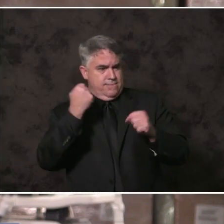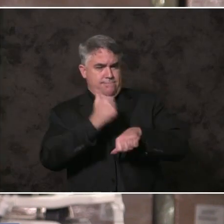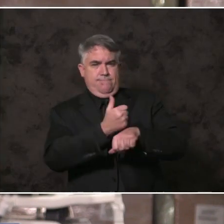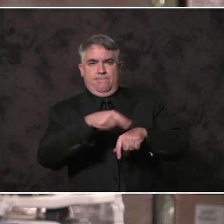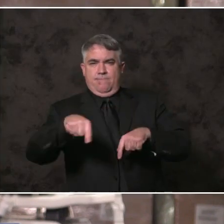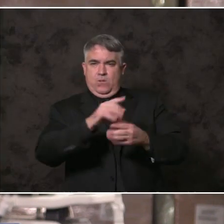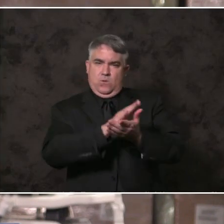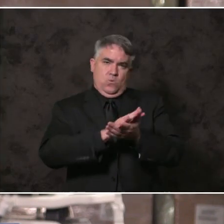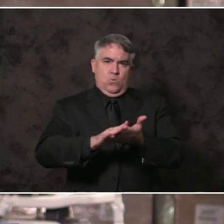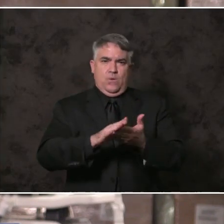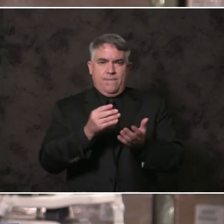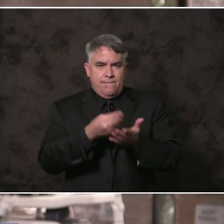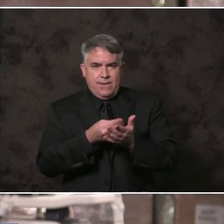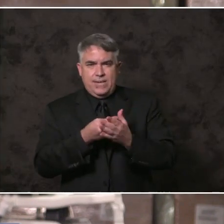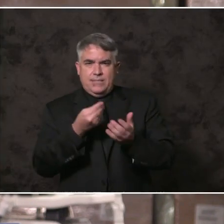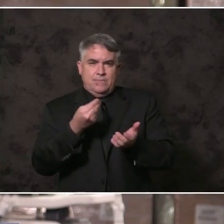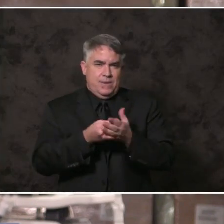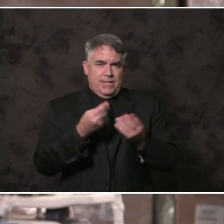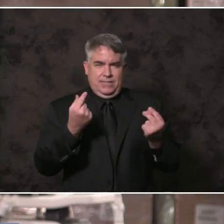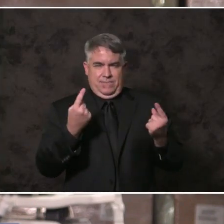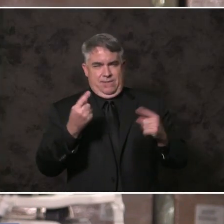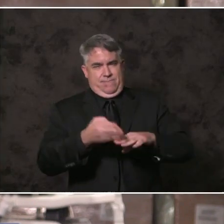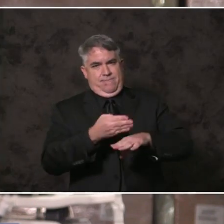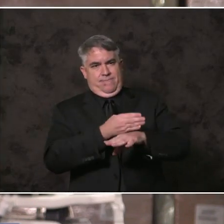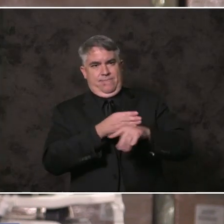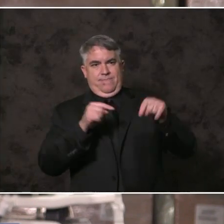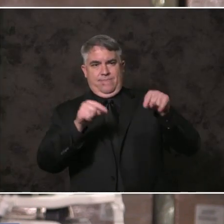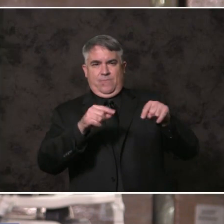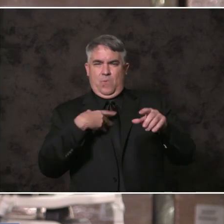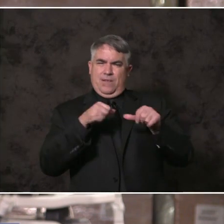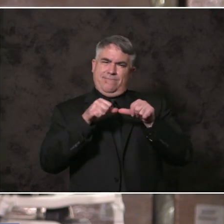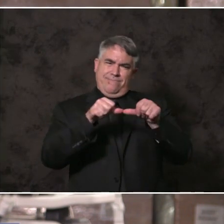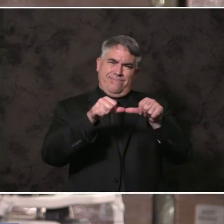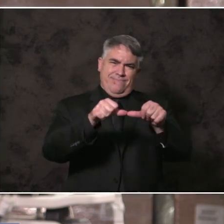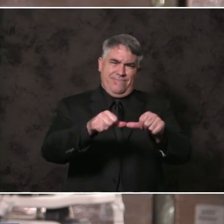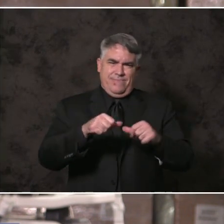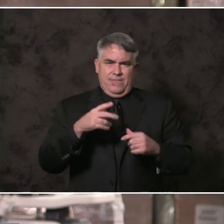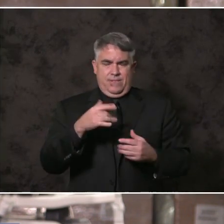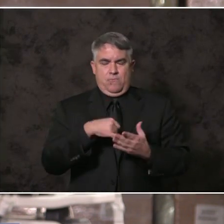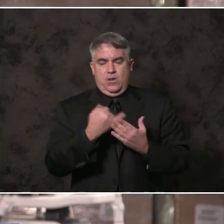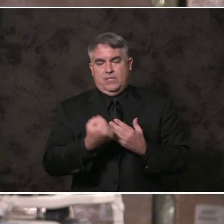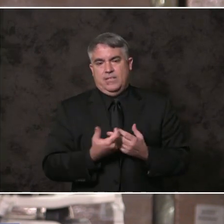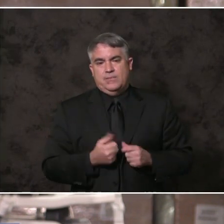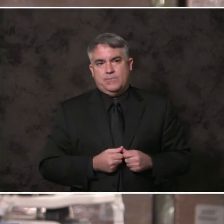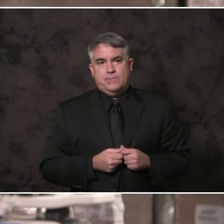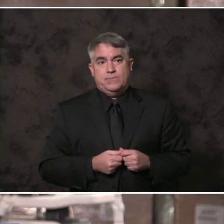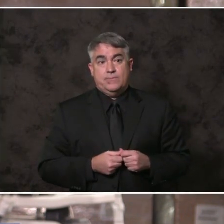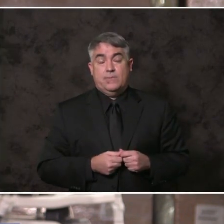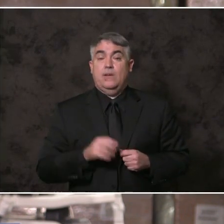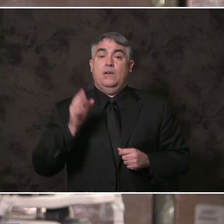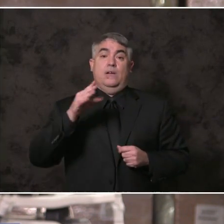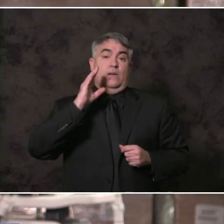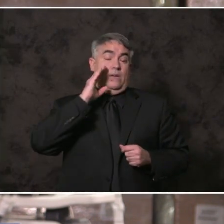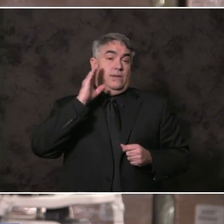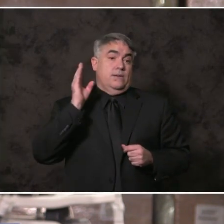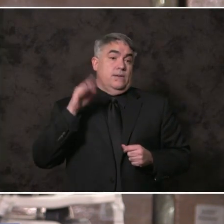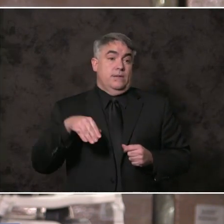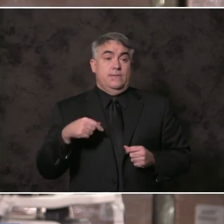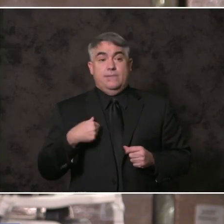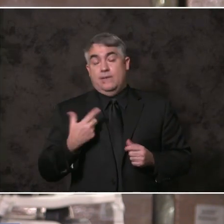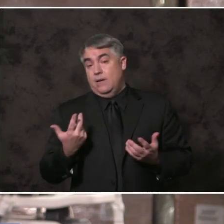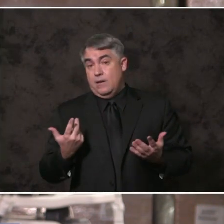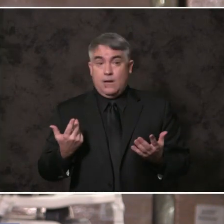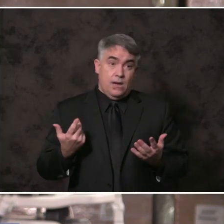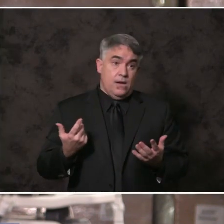for connection, and for moving forward on our river park. It will go along urban corridors through the backcountry.